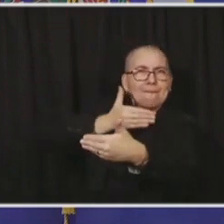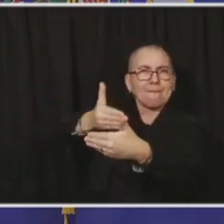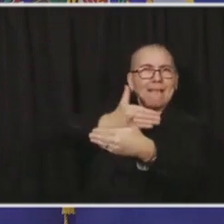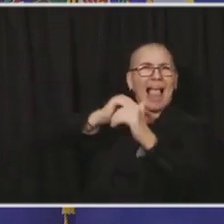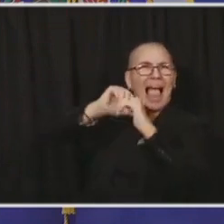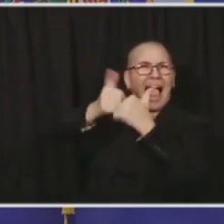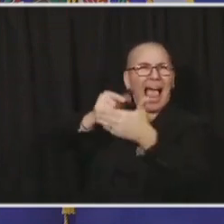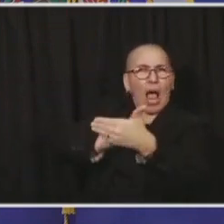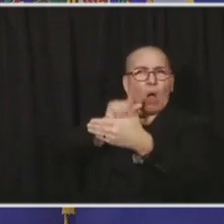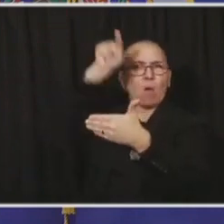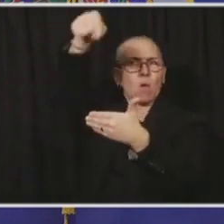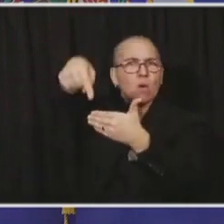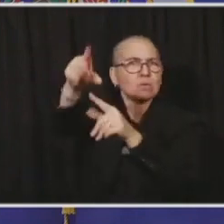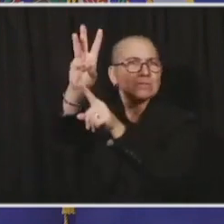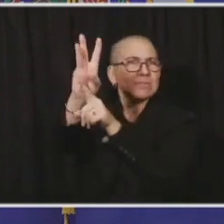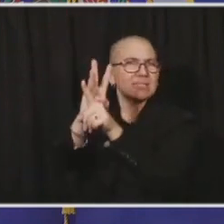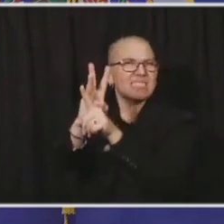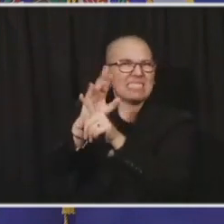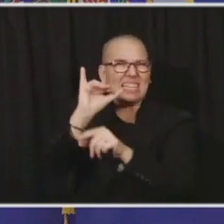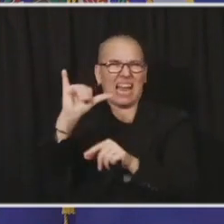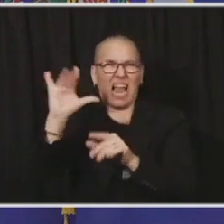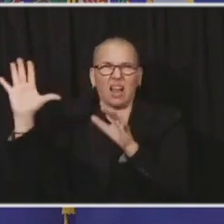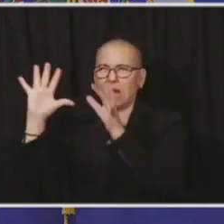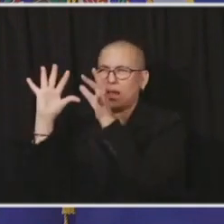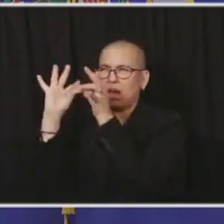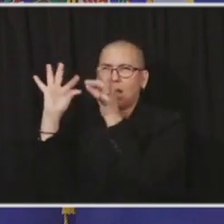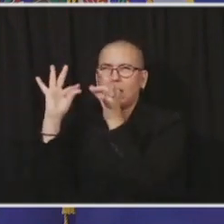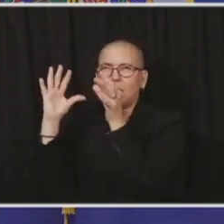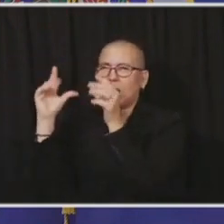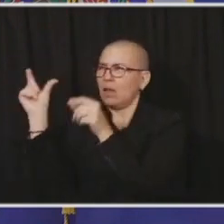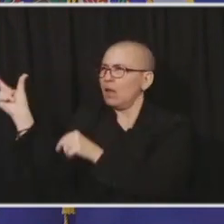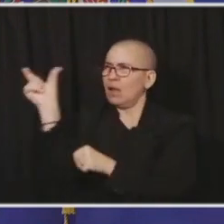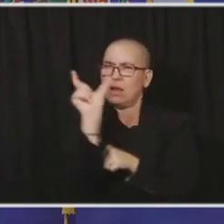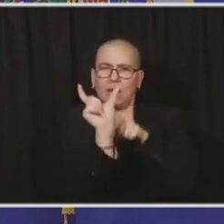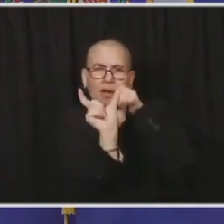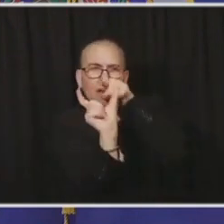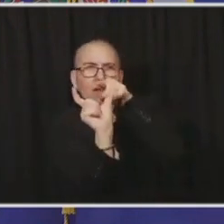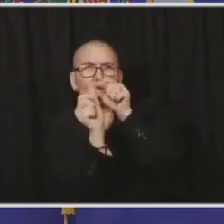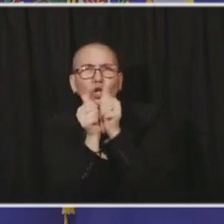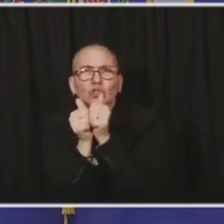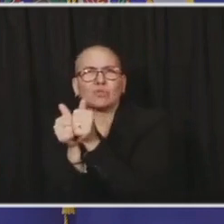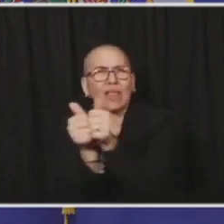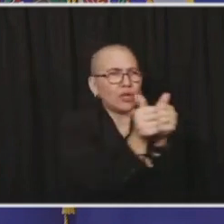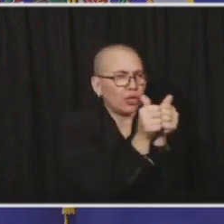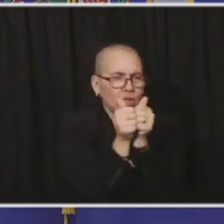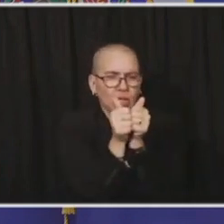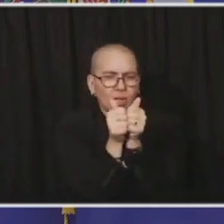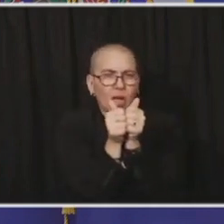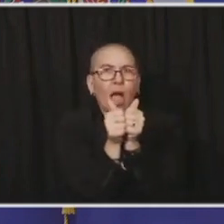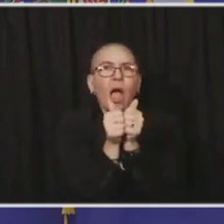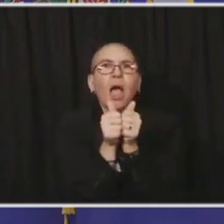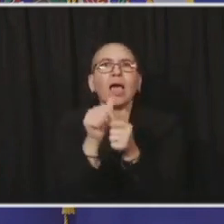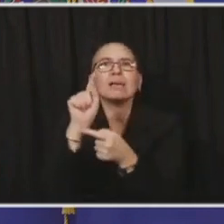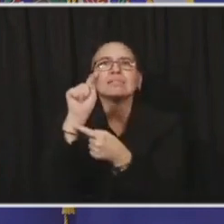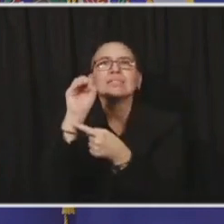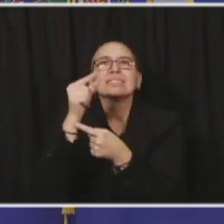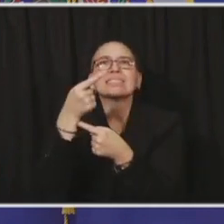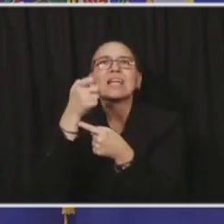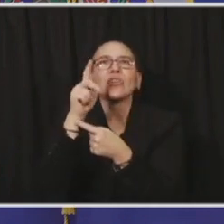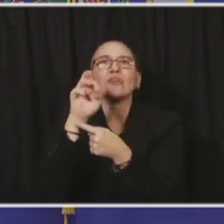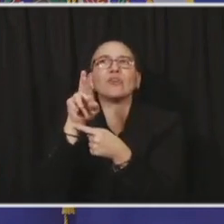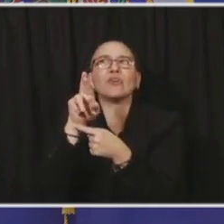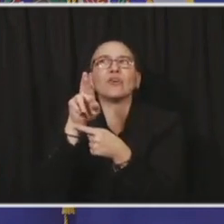How do we together manage the spread of this virus until we have some notion of herd immunity?